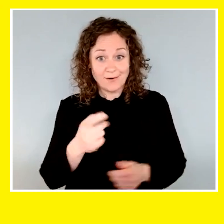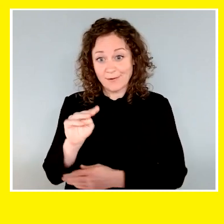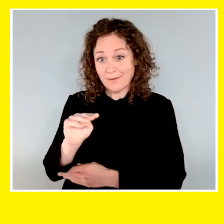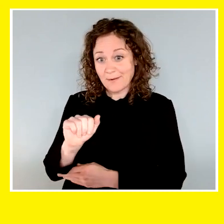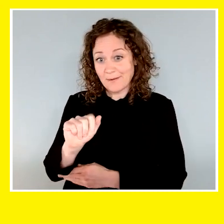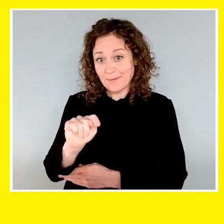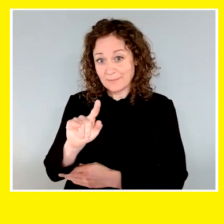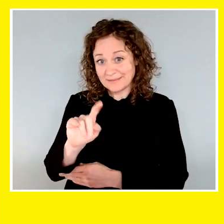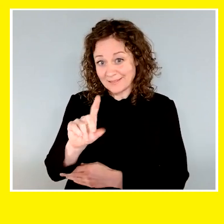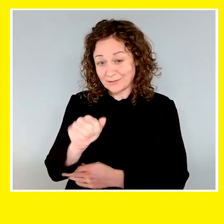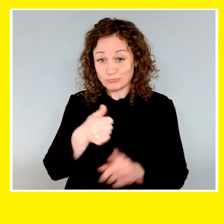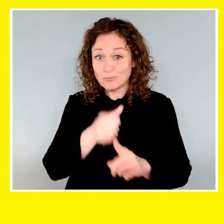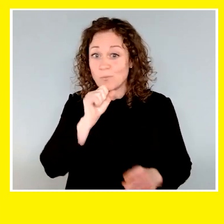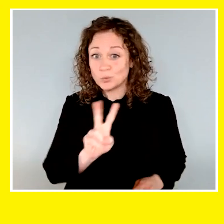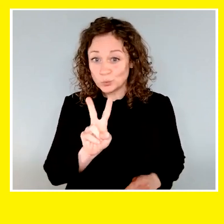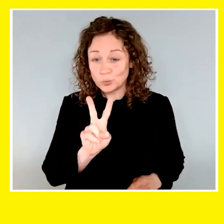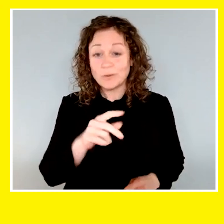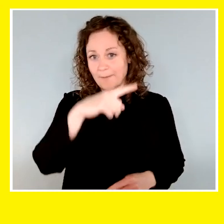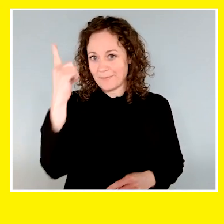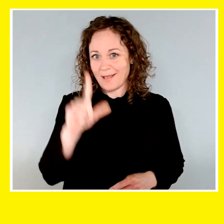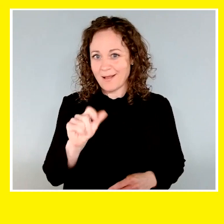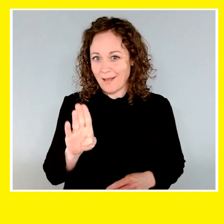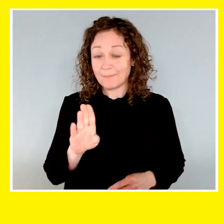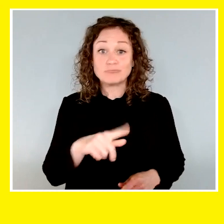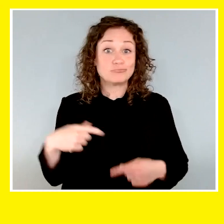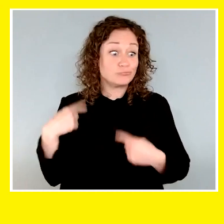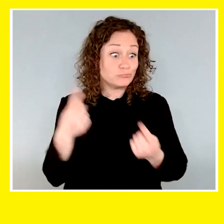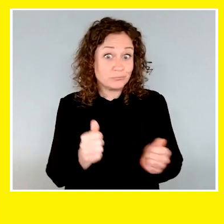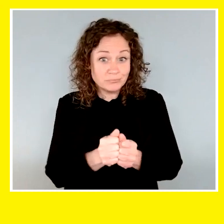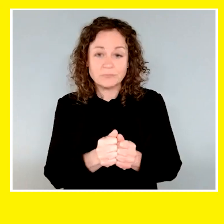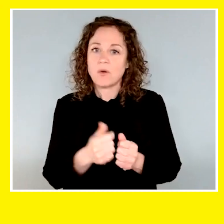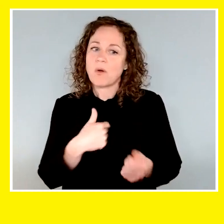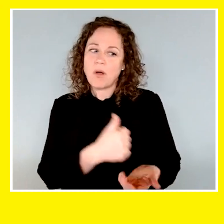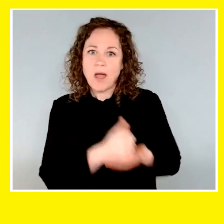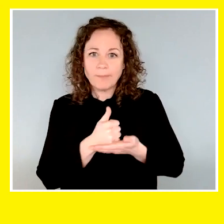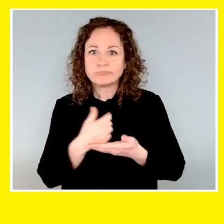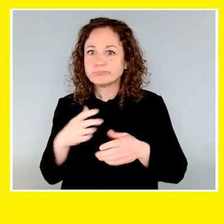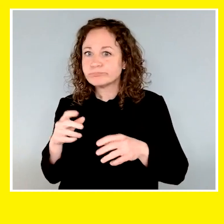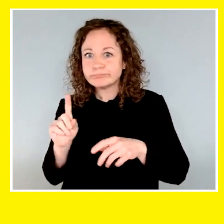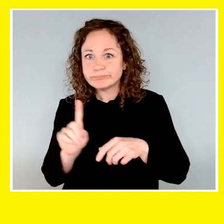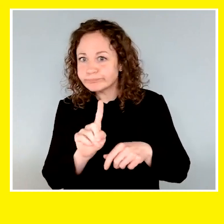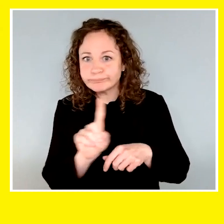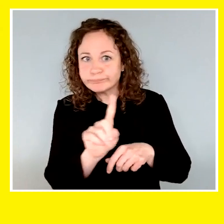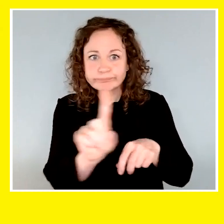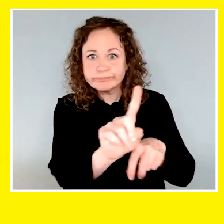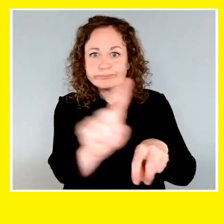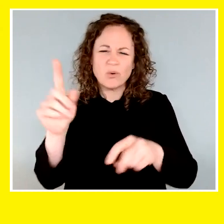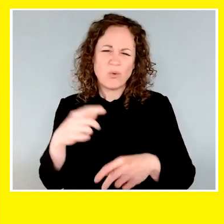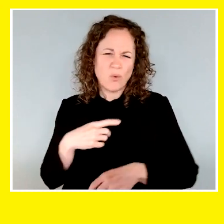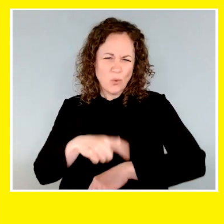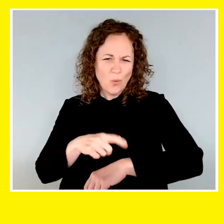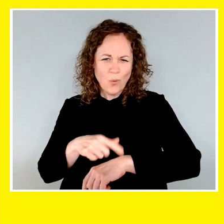This is my guide dog, Matilda. She's a black lab and two years old. Since having Matilda, she's made getting around obstacles